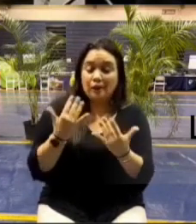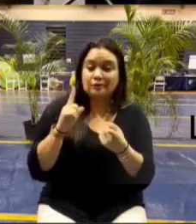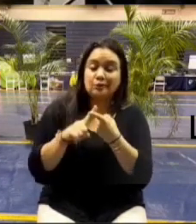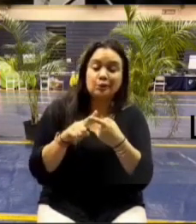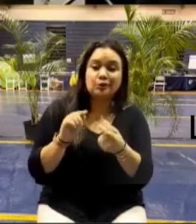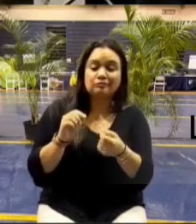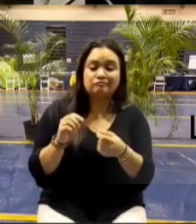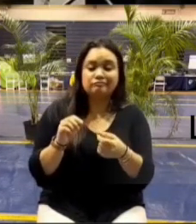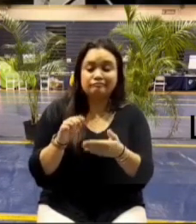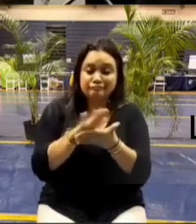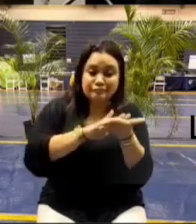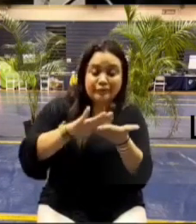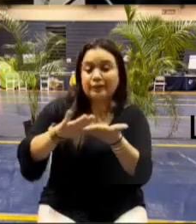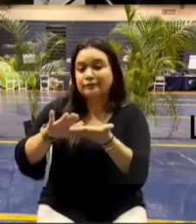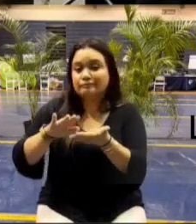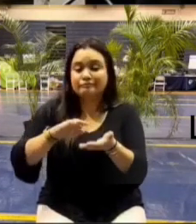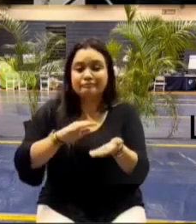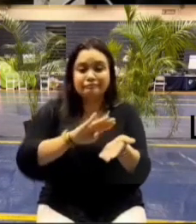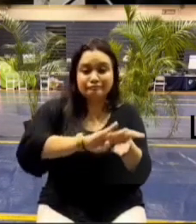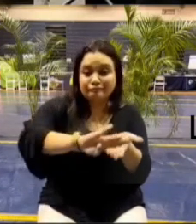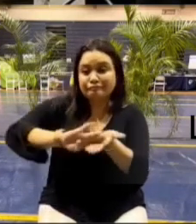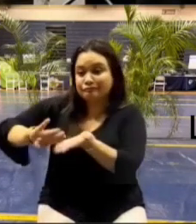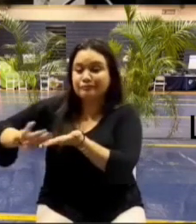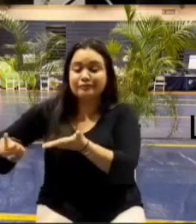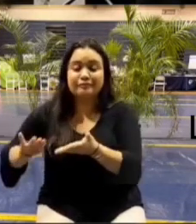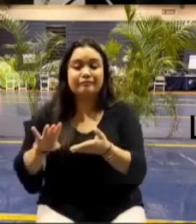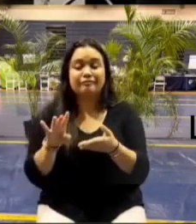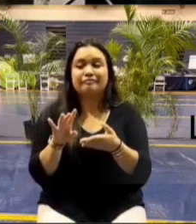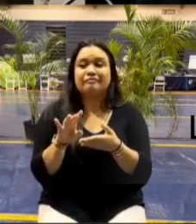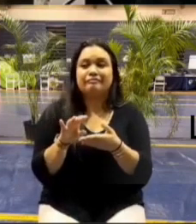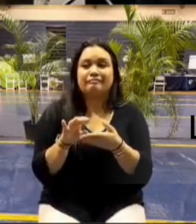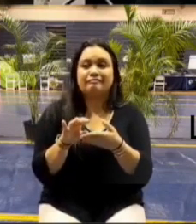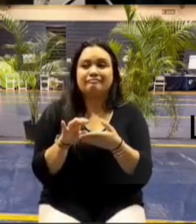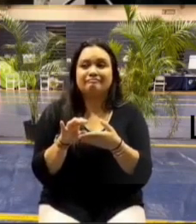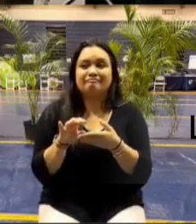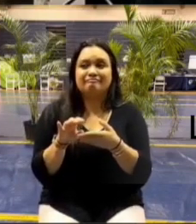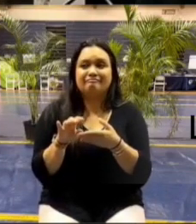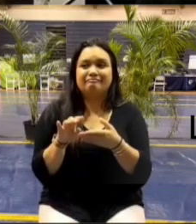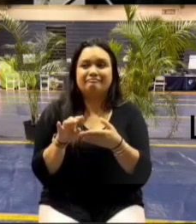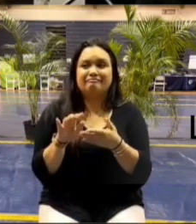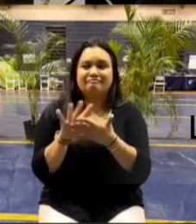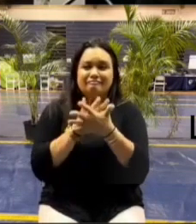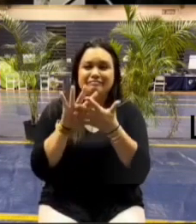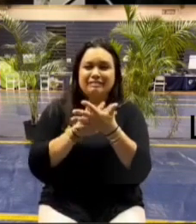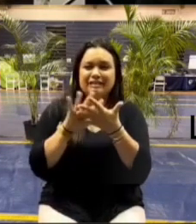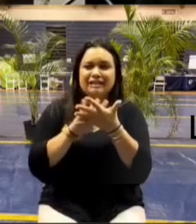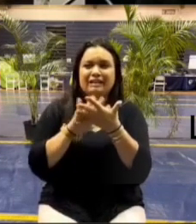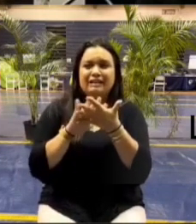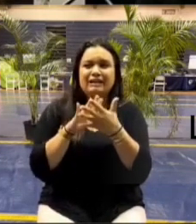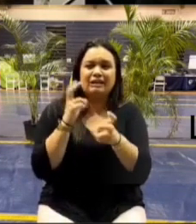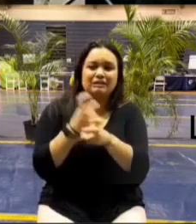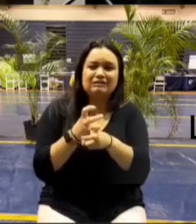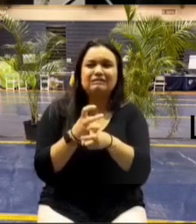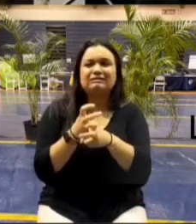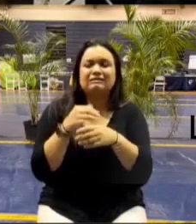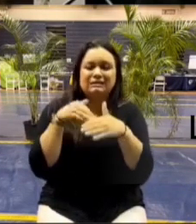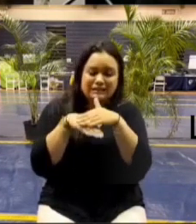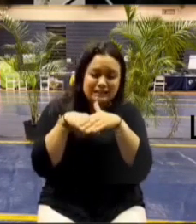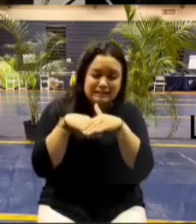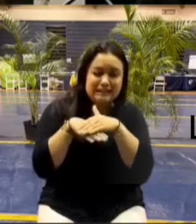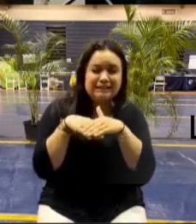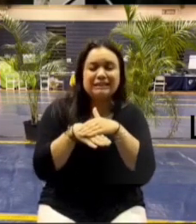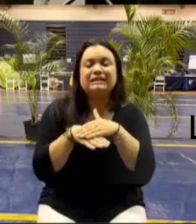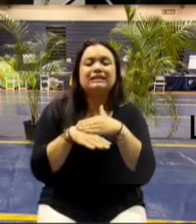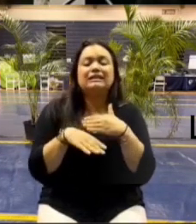drop the load come back out and then you're gonna get your work crews in there they're gonna build and they're gonna you know manufacture your